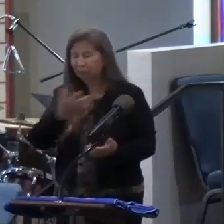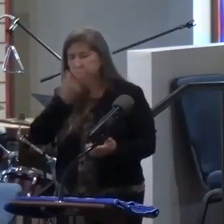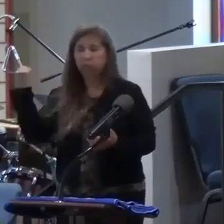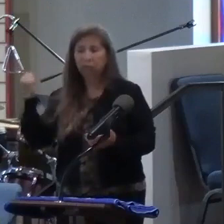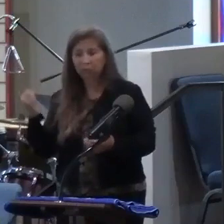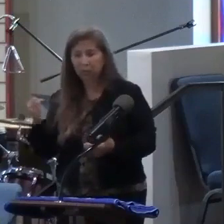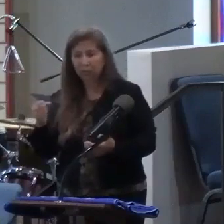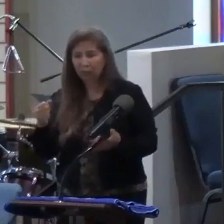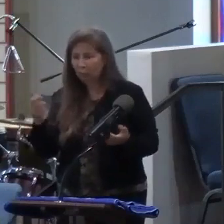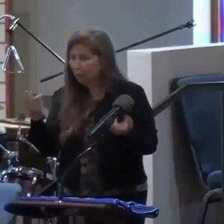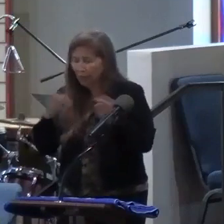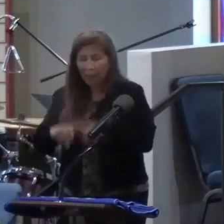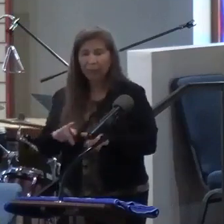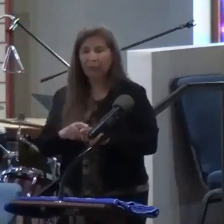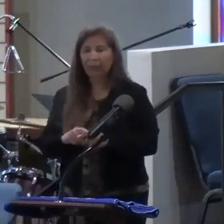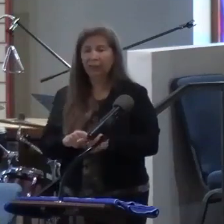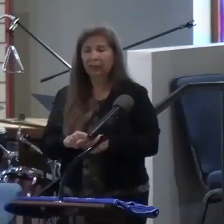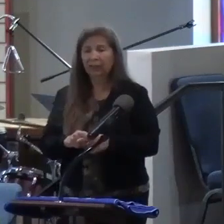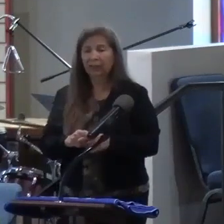going on here? There.